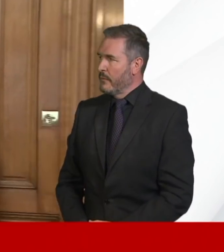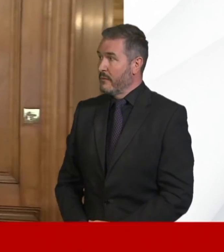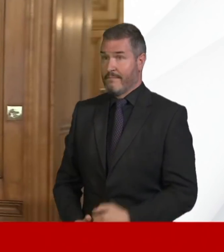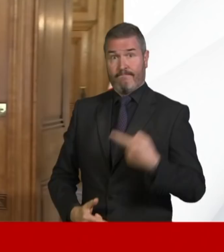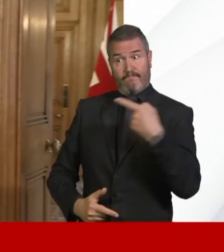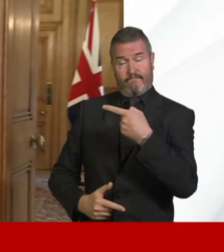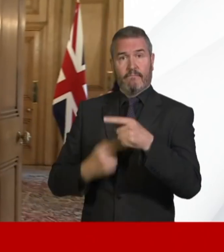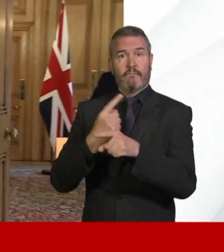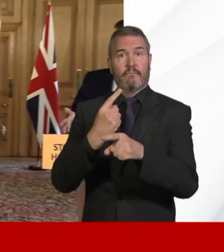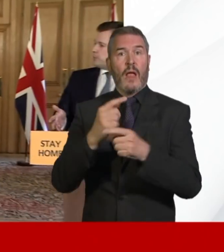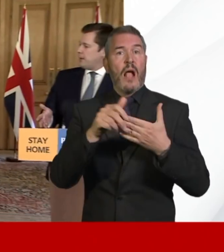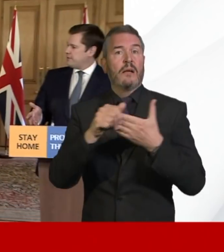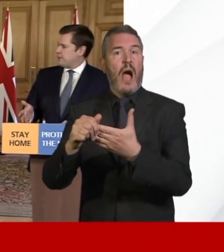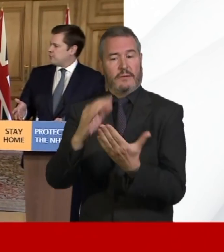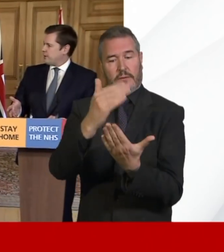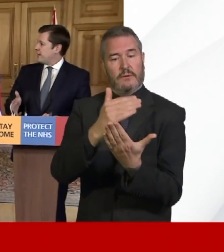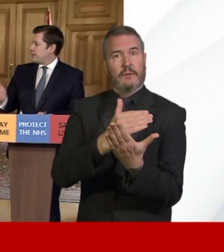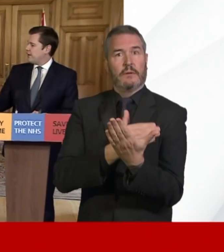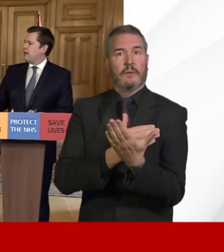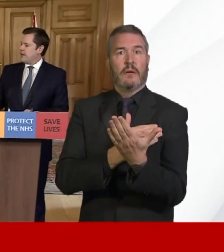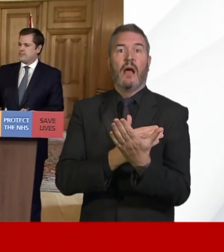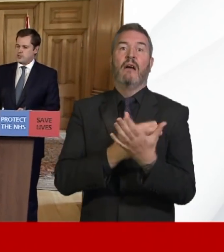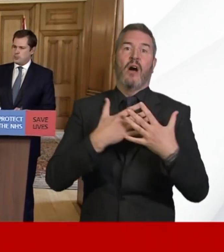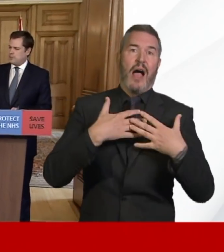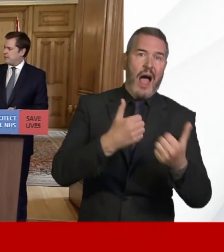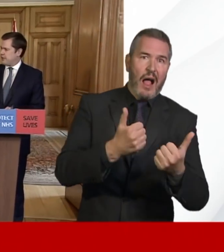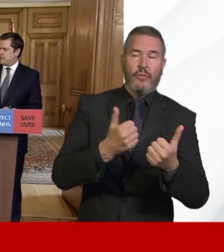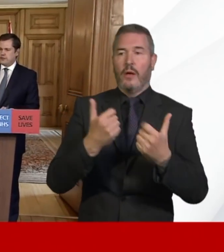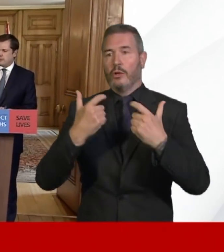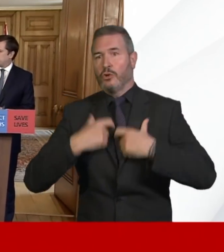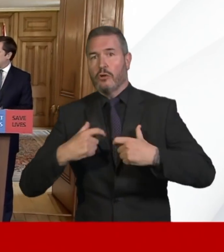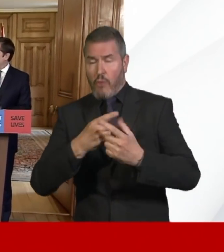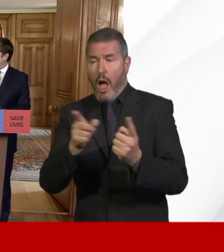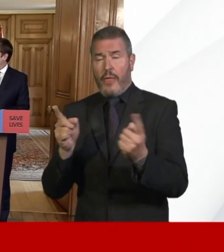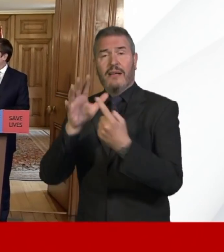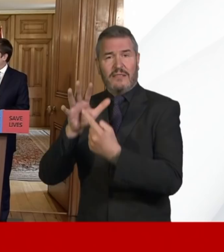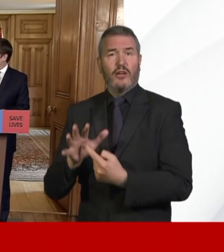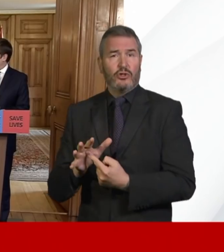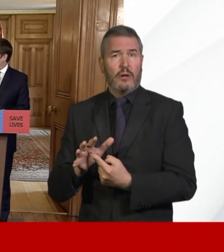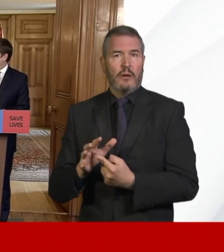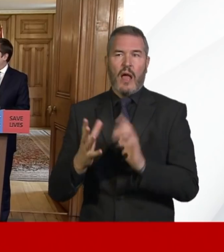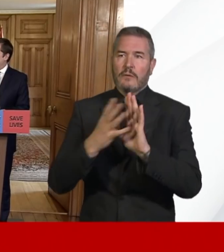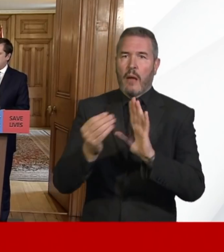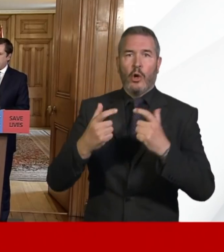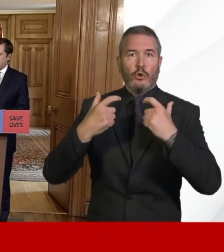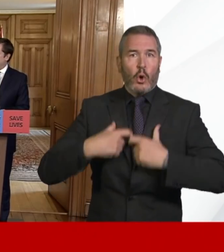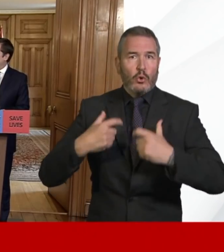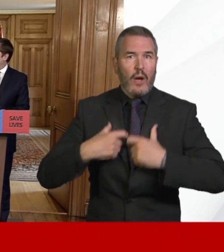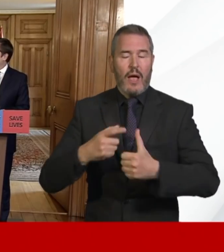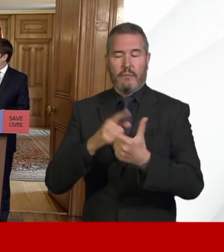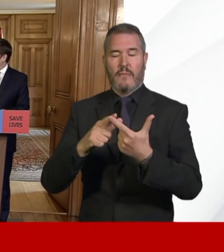that's going to be published shortly will also apply to those working in other essential public services, for example, in social care,